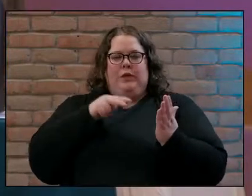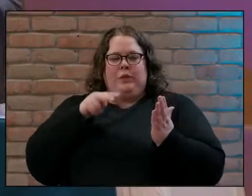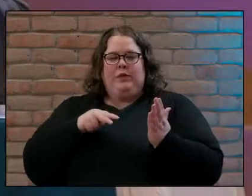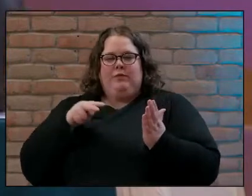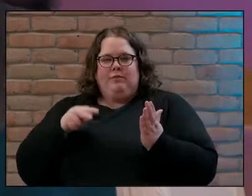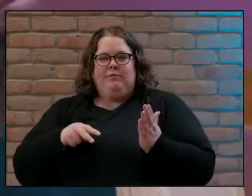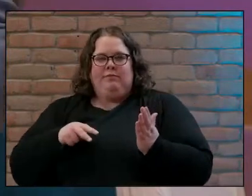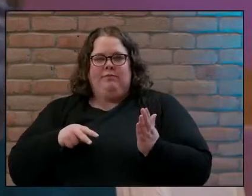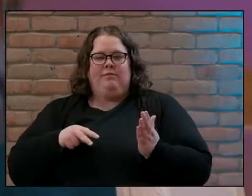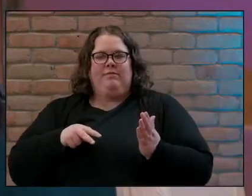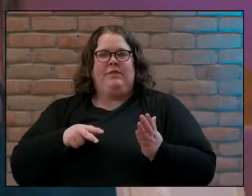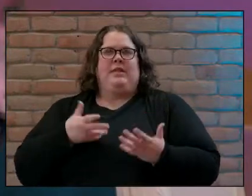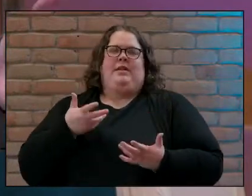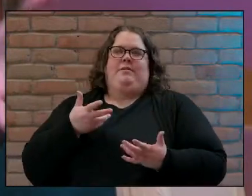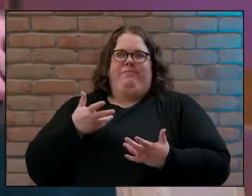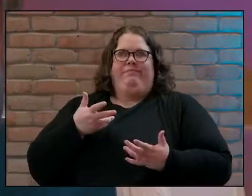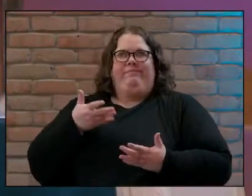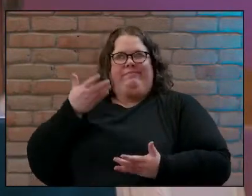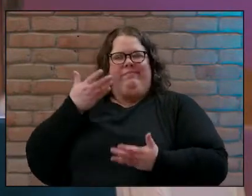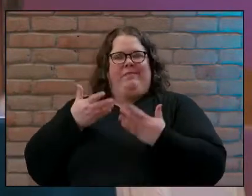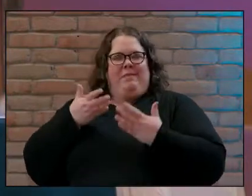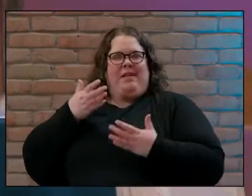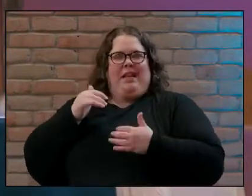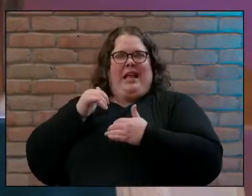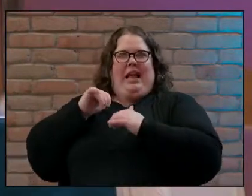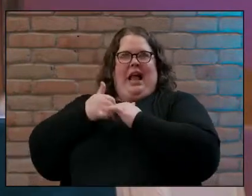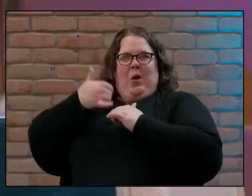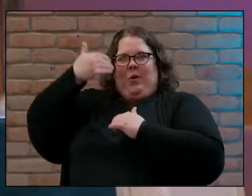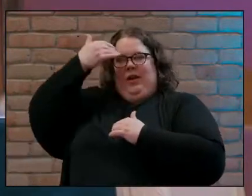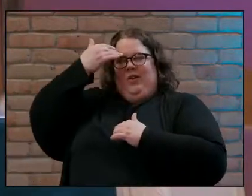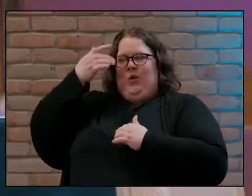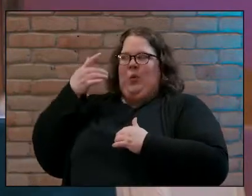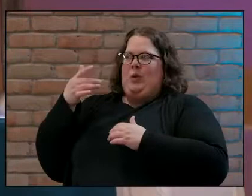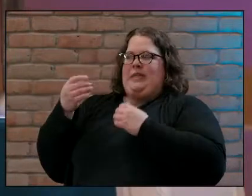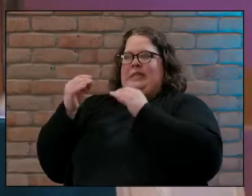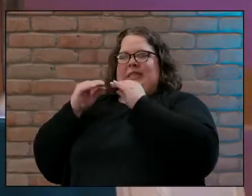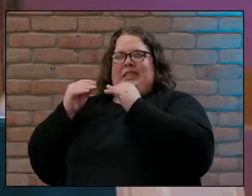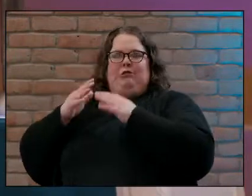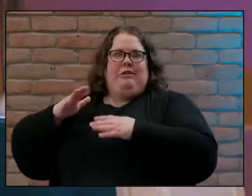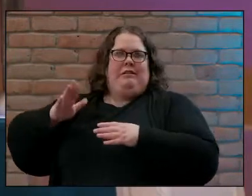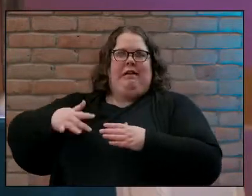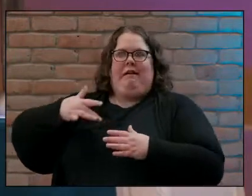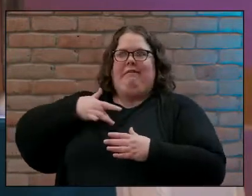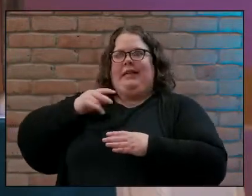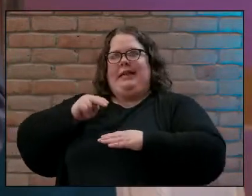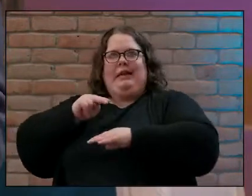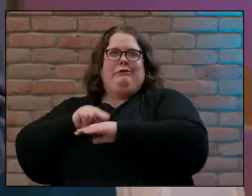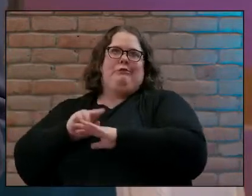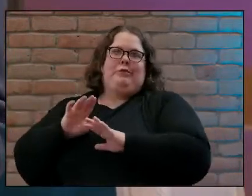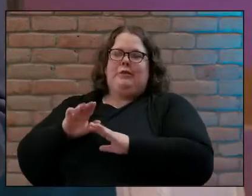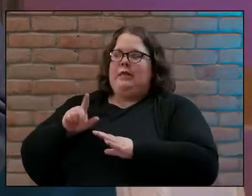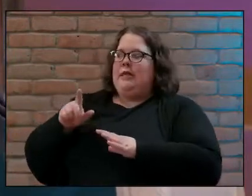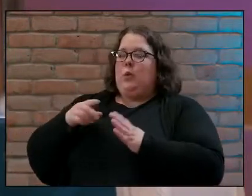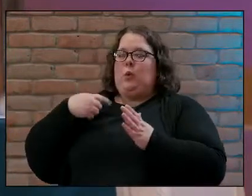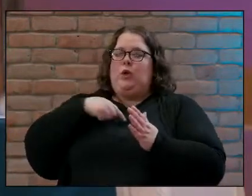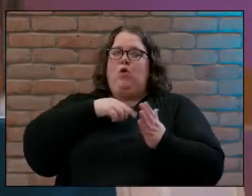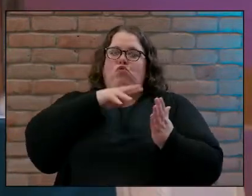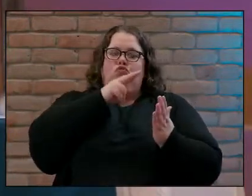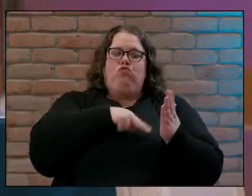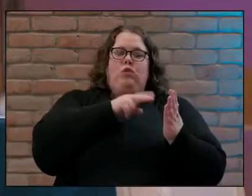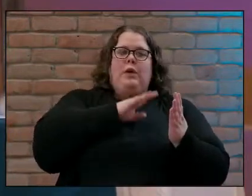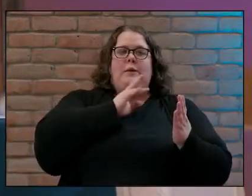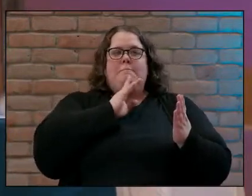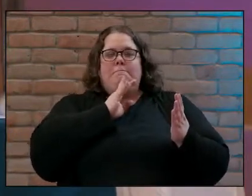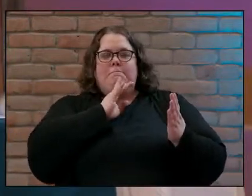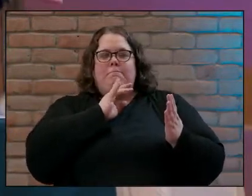this may be an indicator that you know teaching was not coming supernaturally to him at this moment he had us reading out loud from our chemistry books